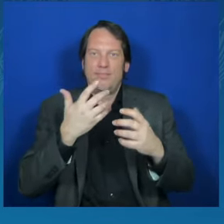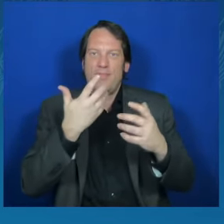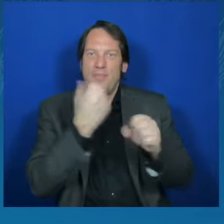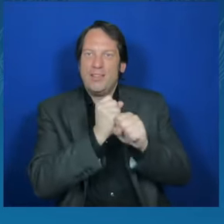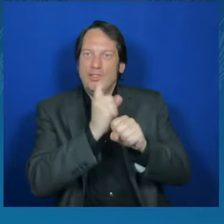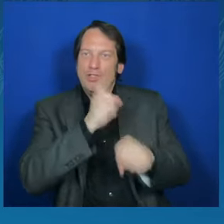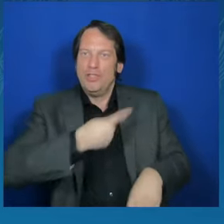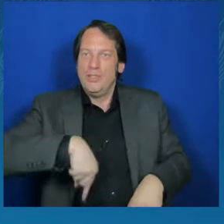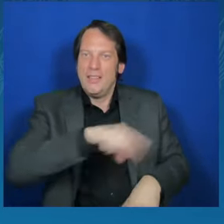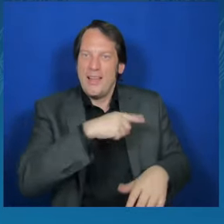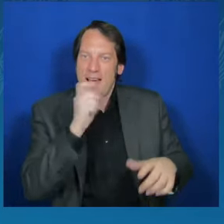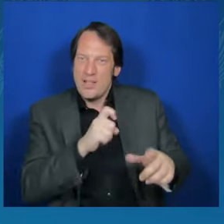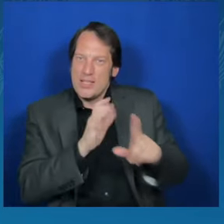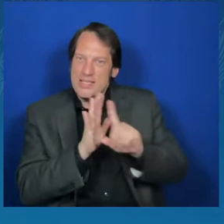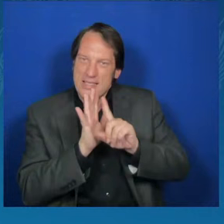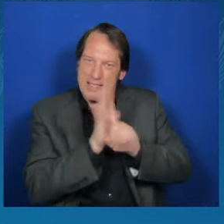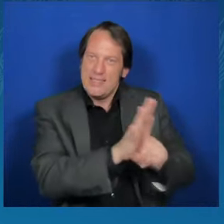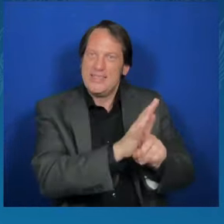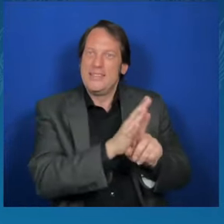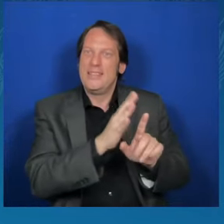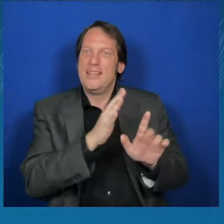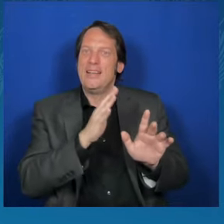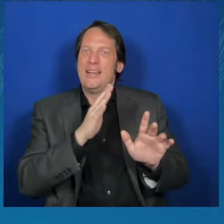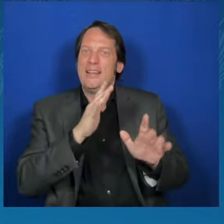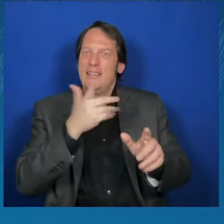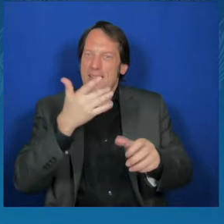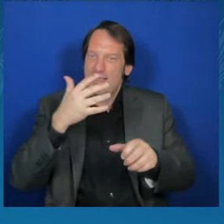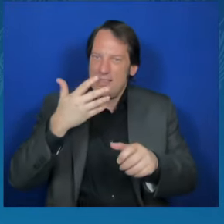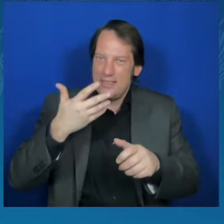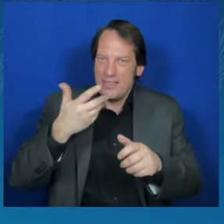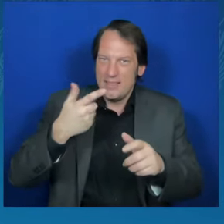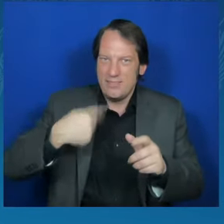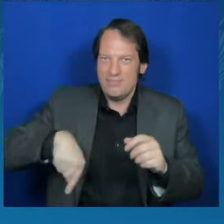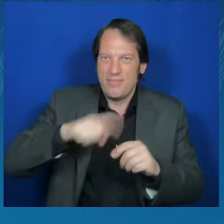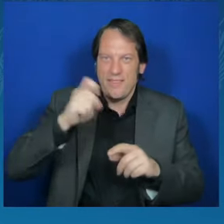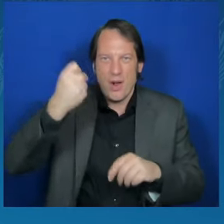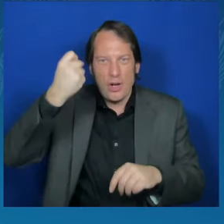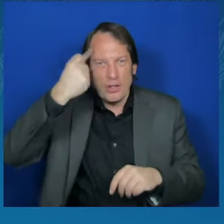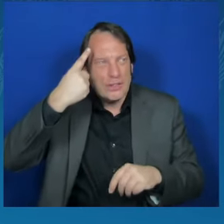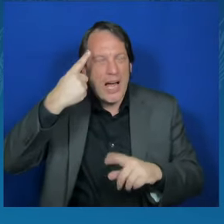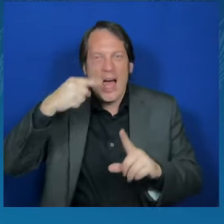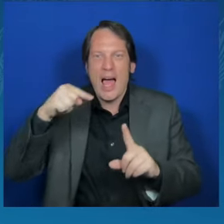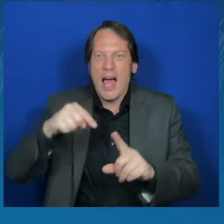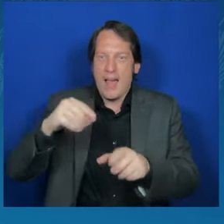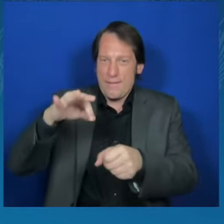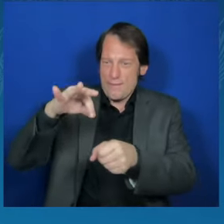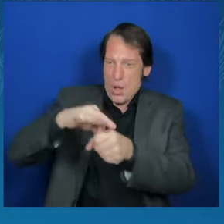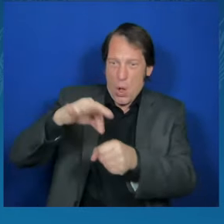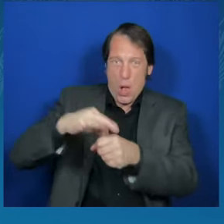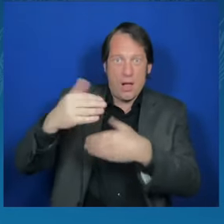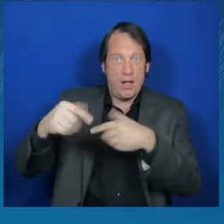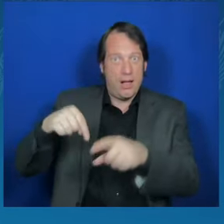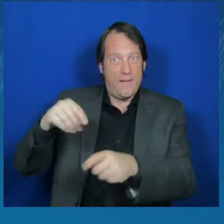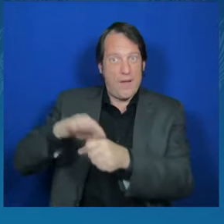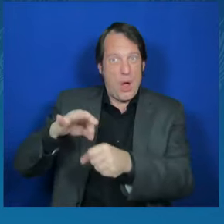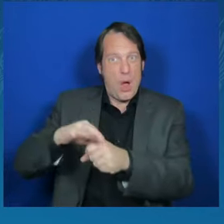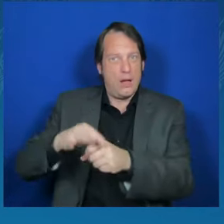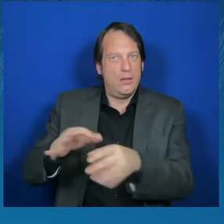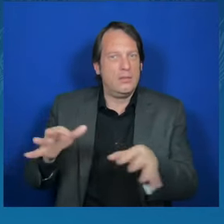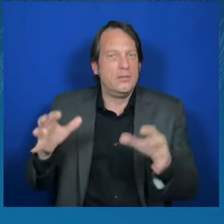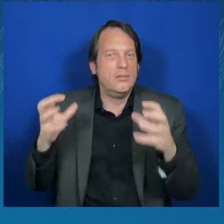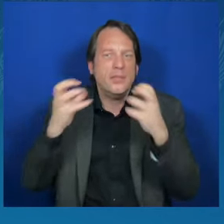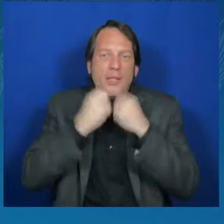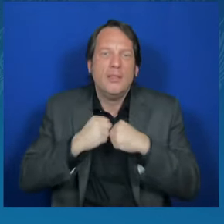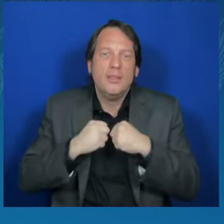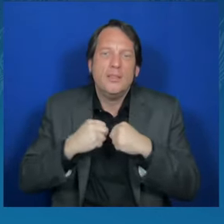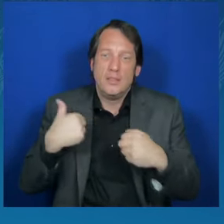much depends on this single voting procedure. We have today discussed with Madam Vice President about how